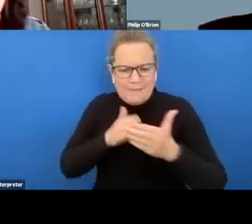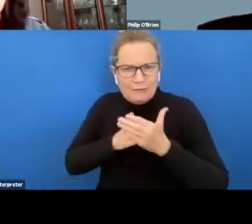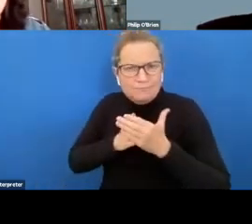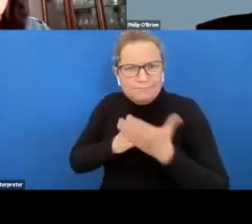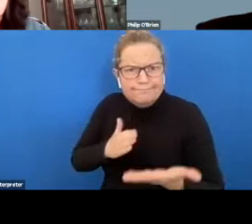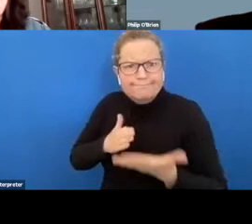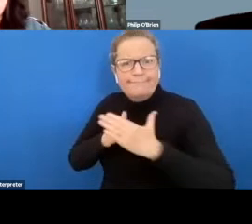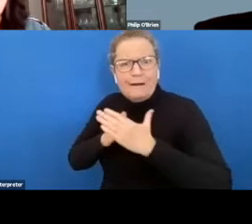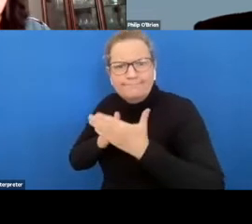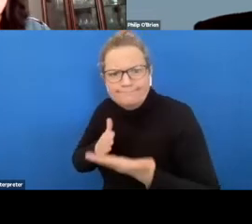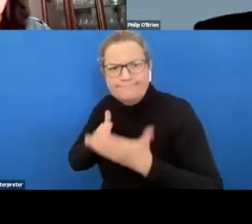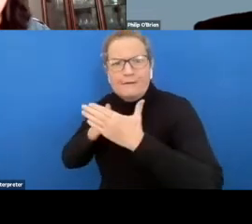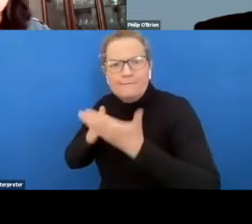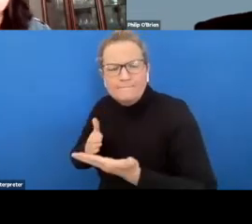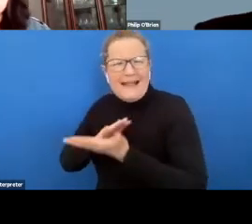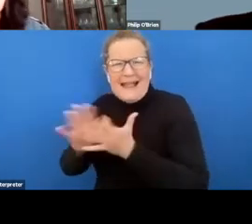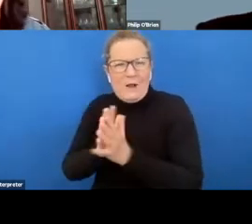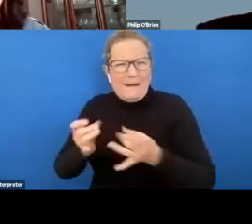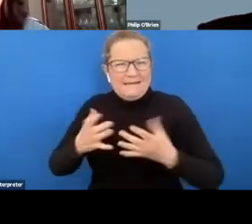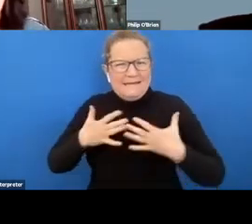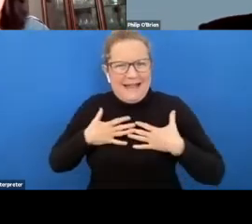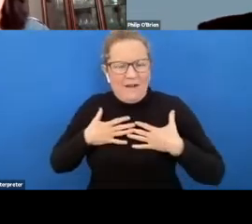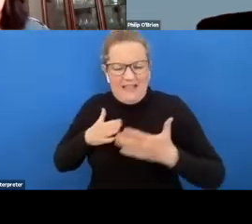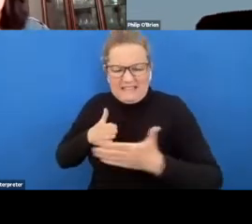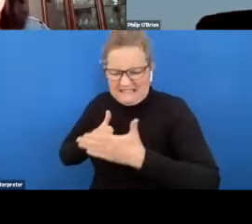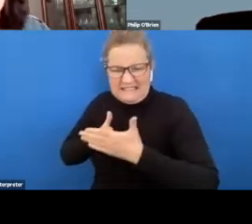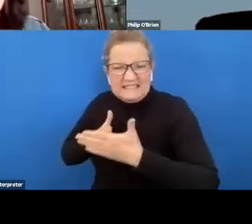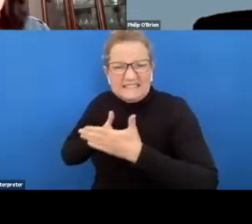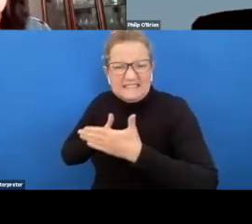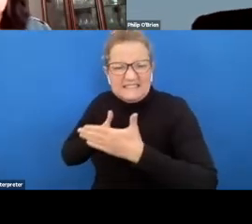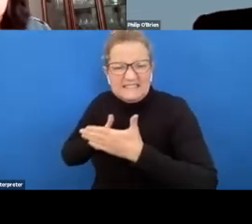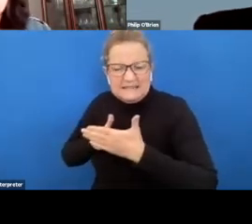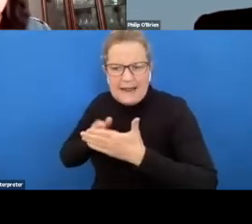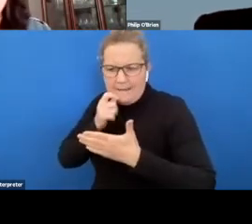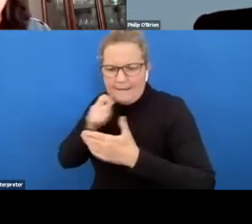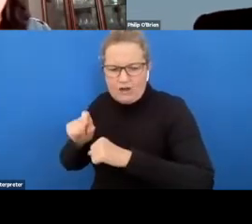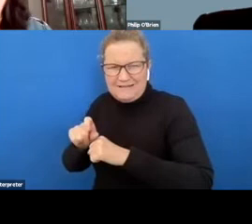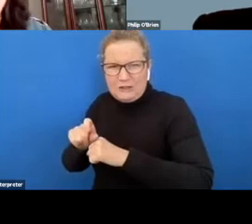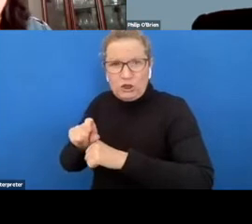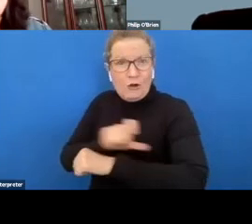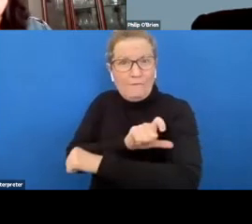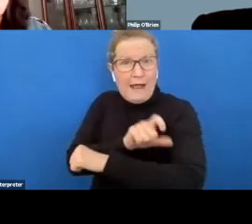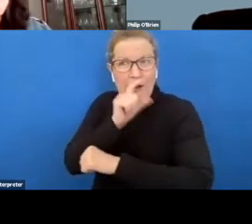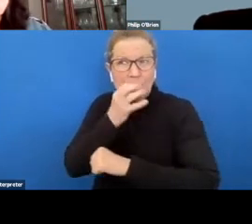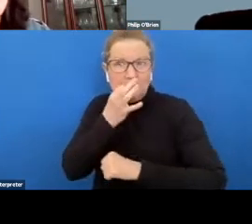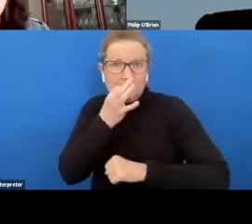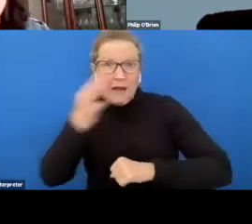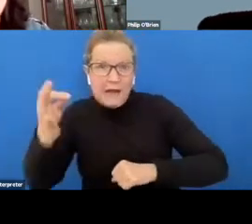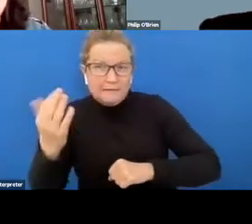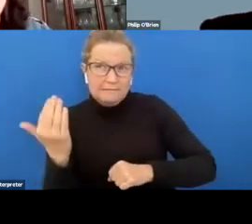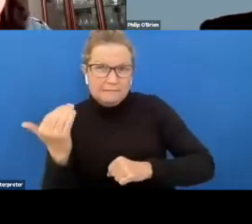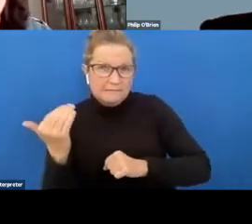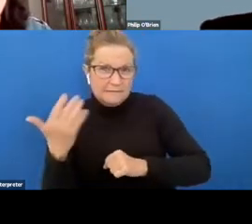once i got to a stage where now i really needed help i got the confidence a little bit to ask whatever needed to be done